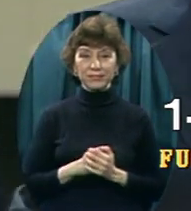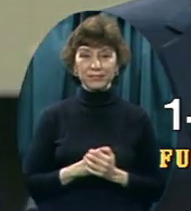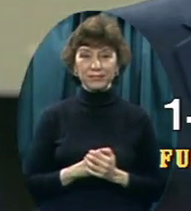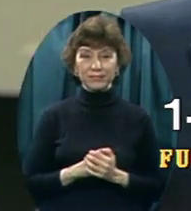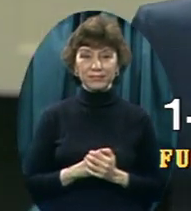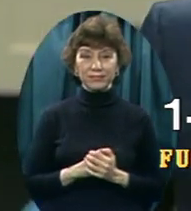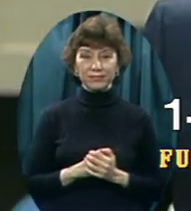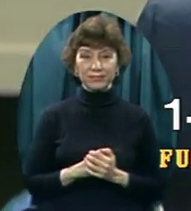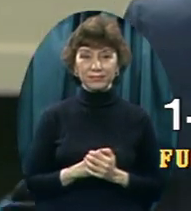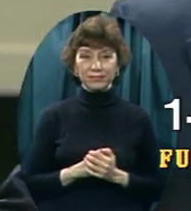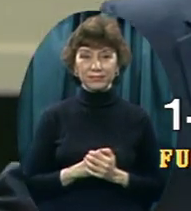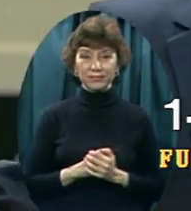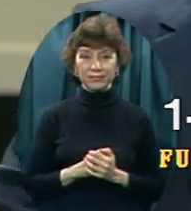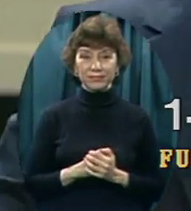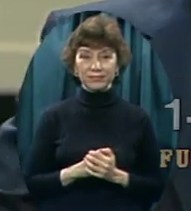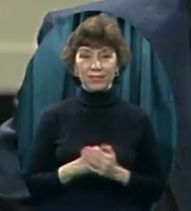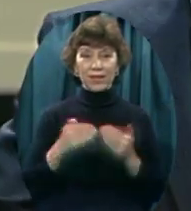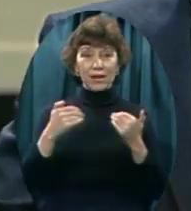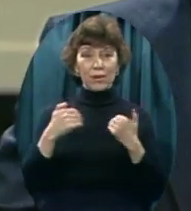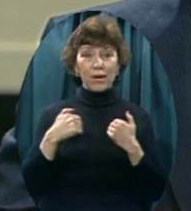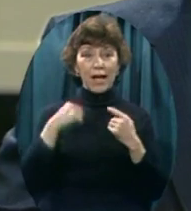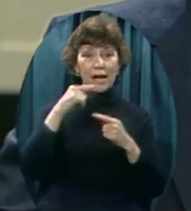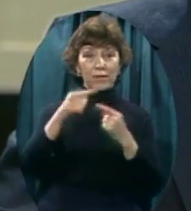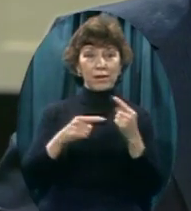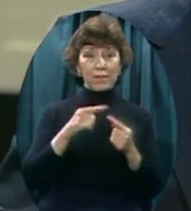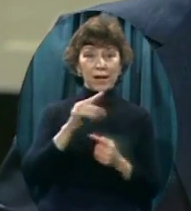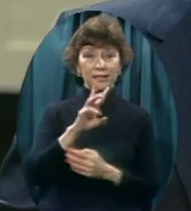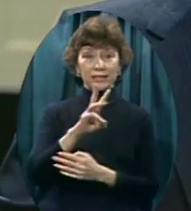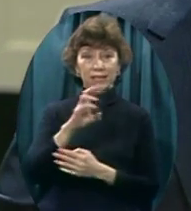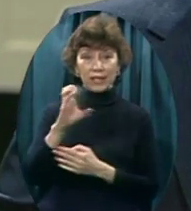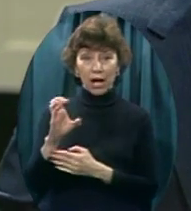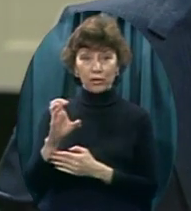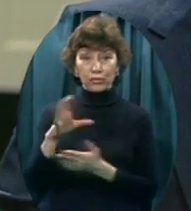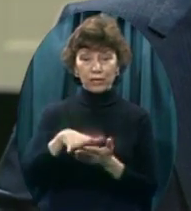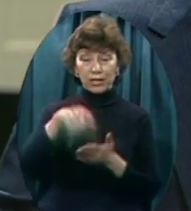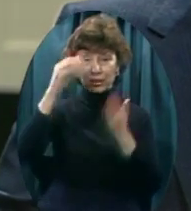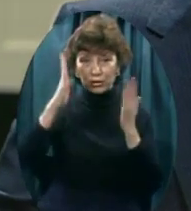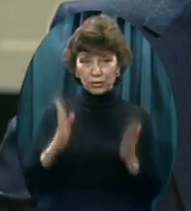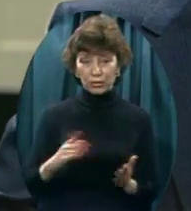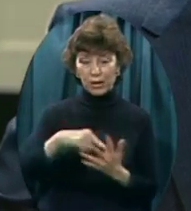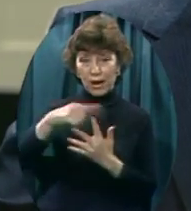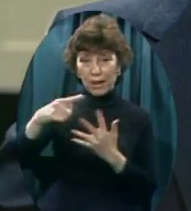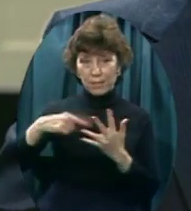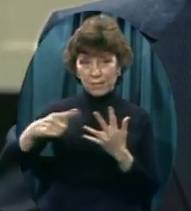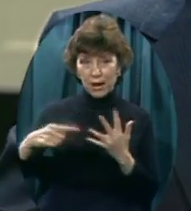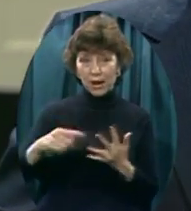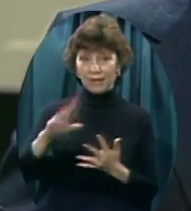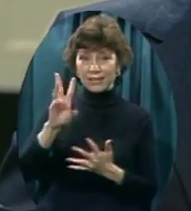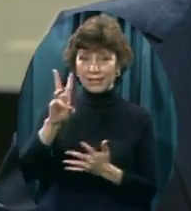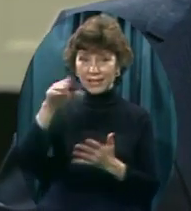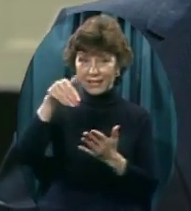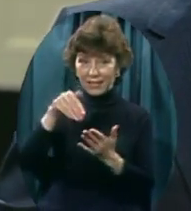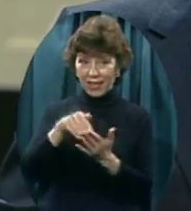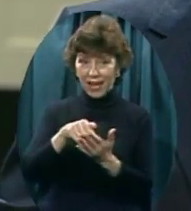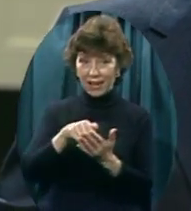We have about 600 students among our 6,000 students in the four schools who are training,